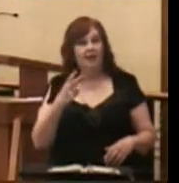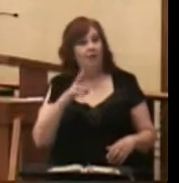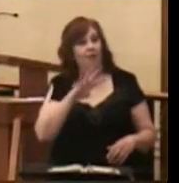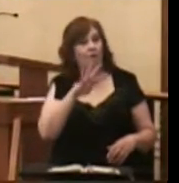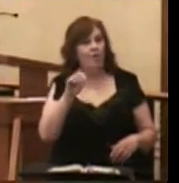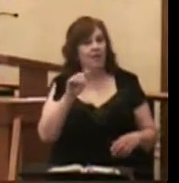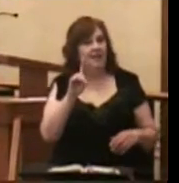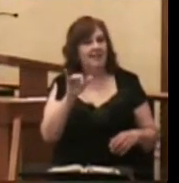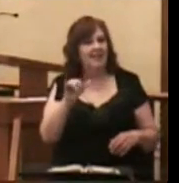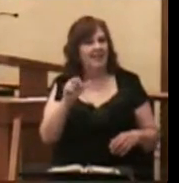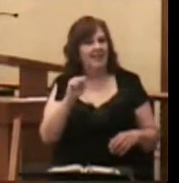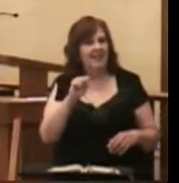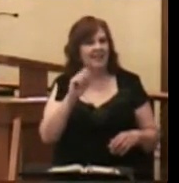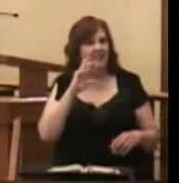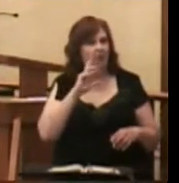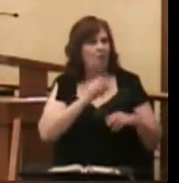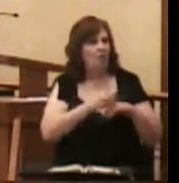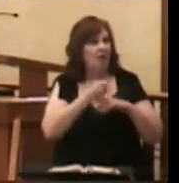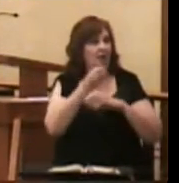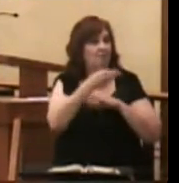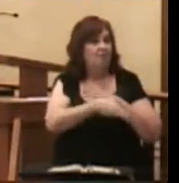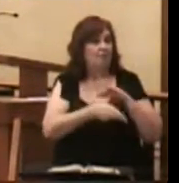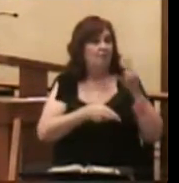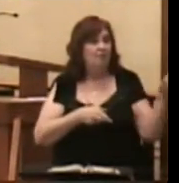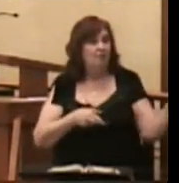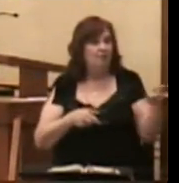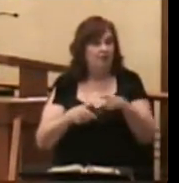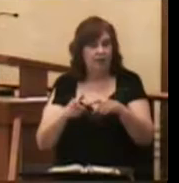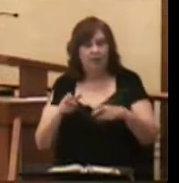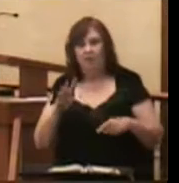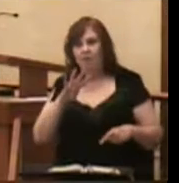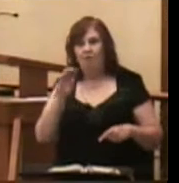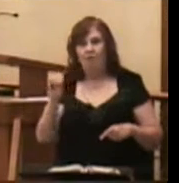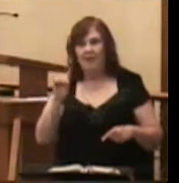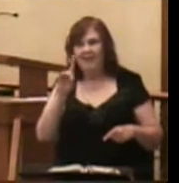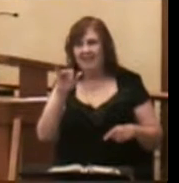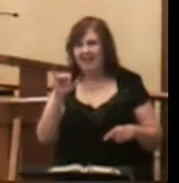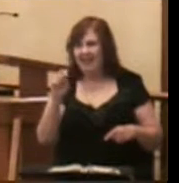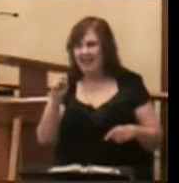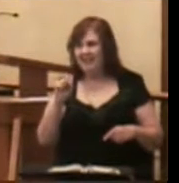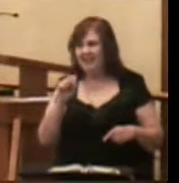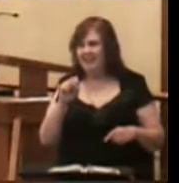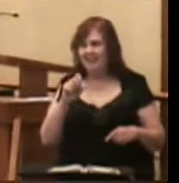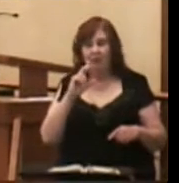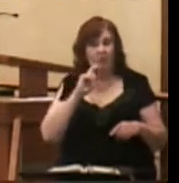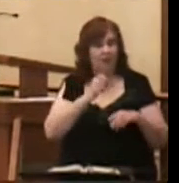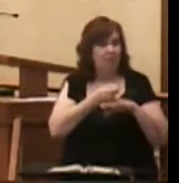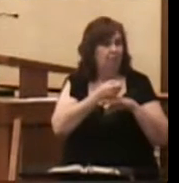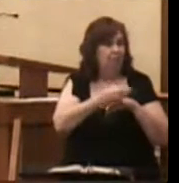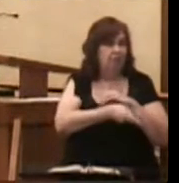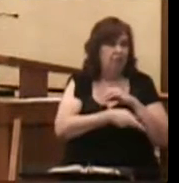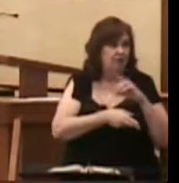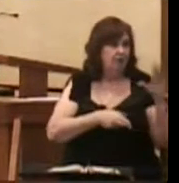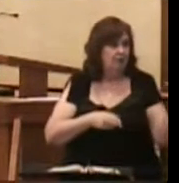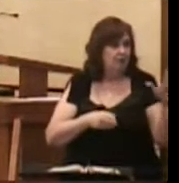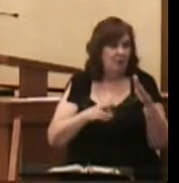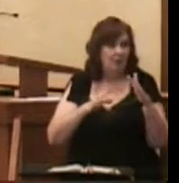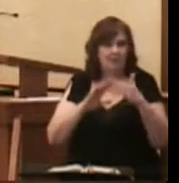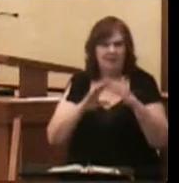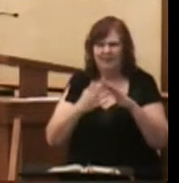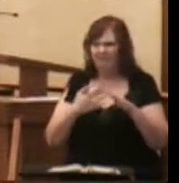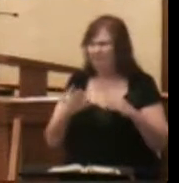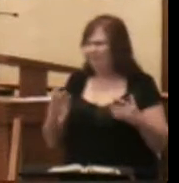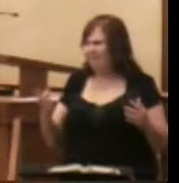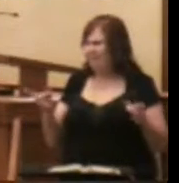will be overthrown. Forty days and Nineveh will be overthrown. That's it. Hopeless sermon.